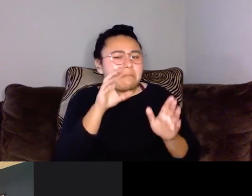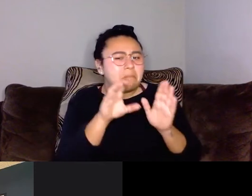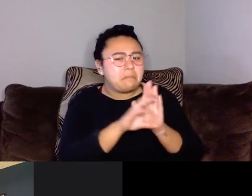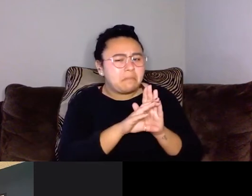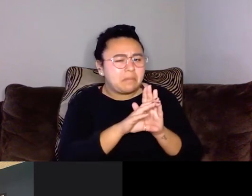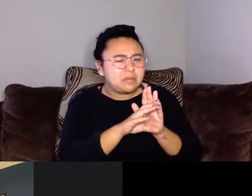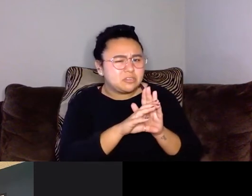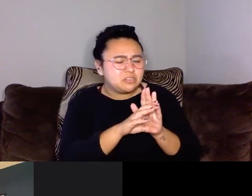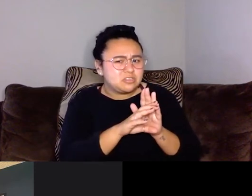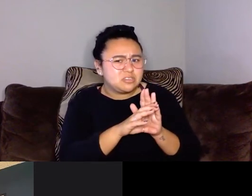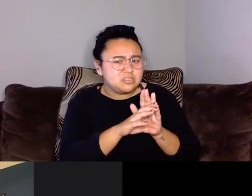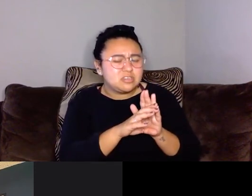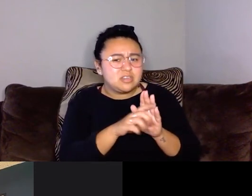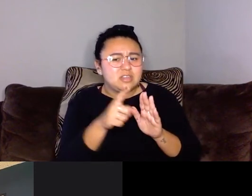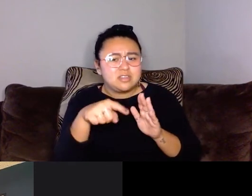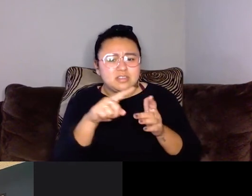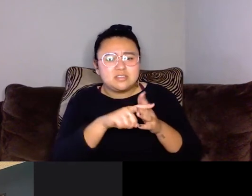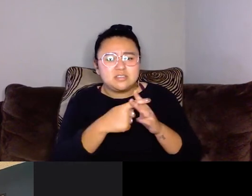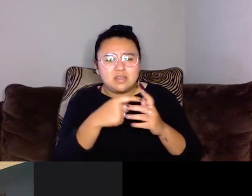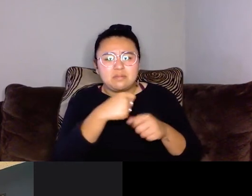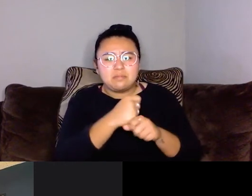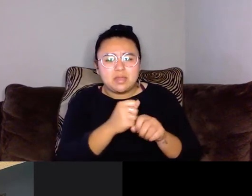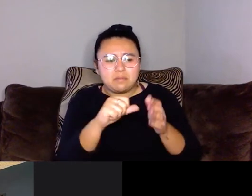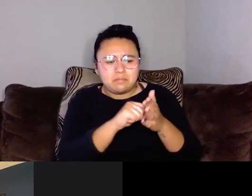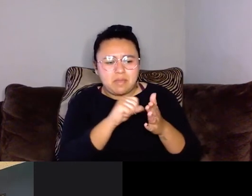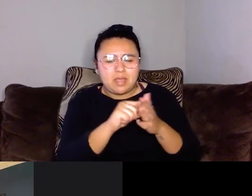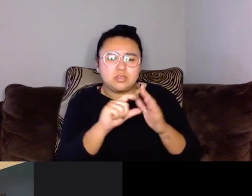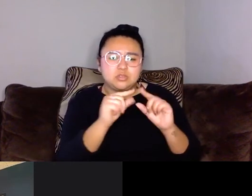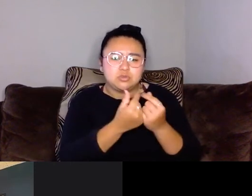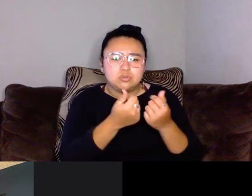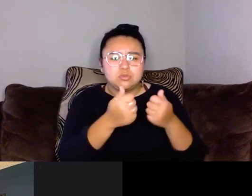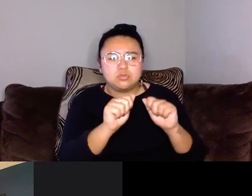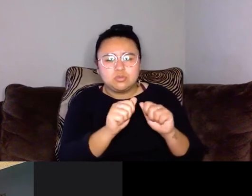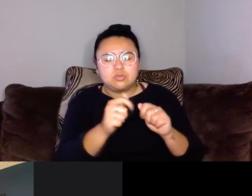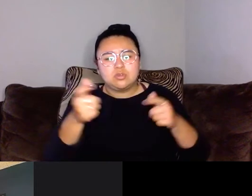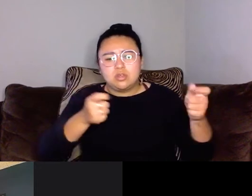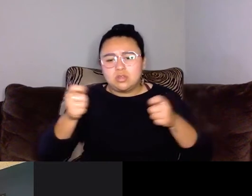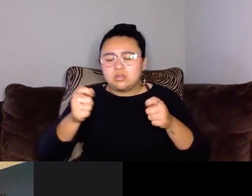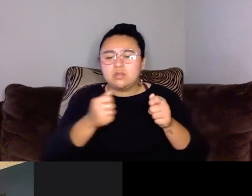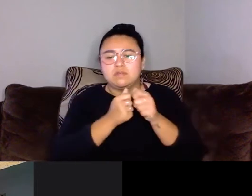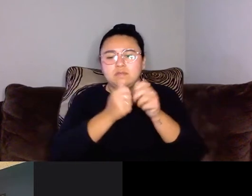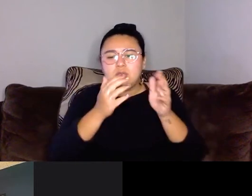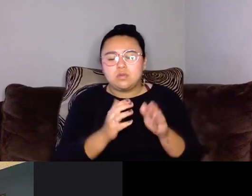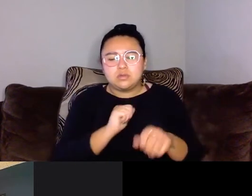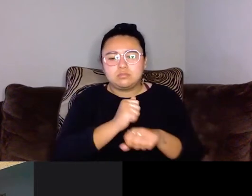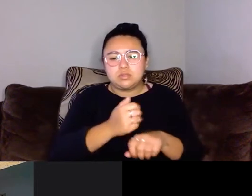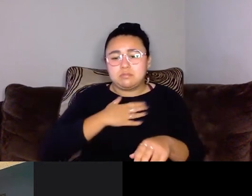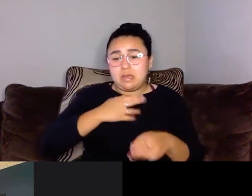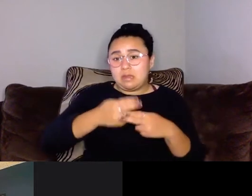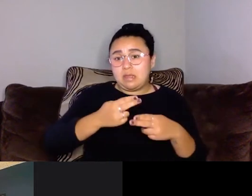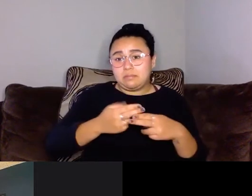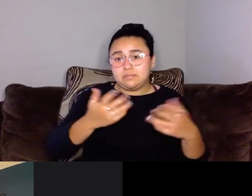Maybe they started creating, um, pages and groups trying to pull in followers based on my name and